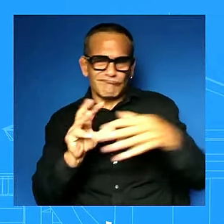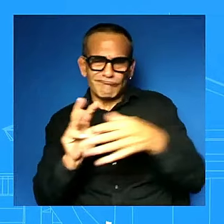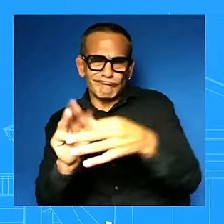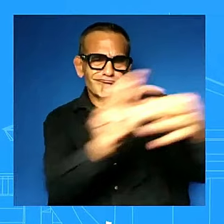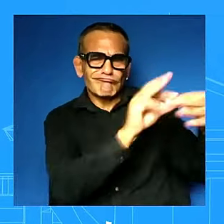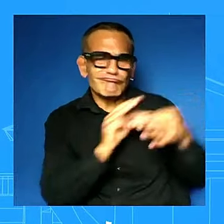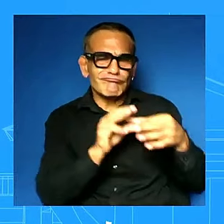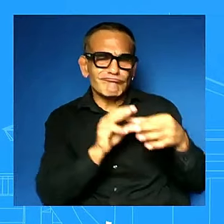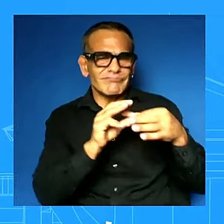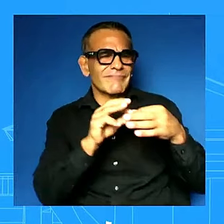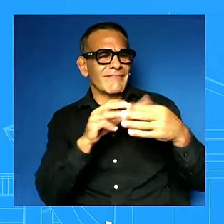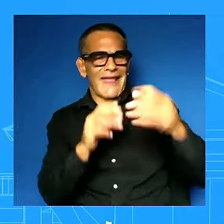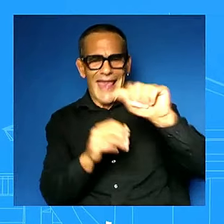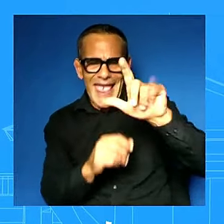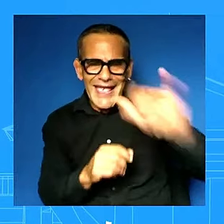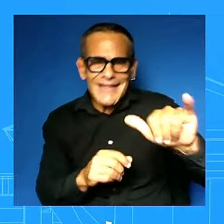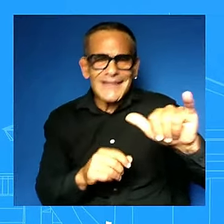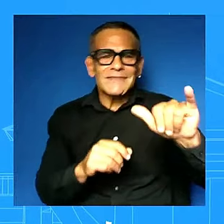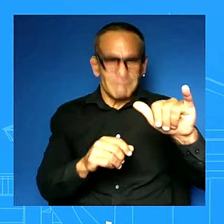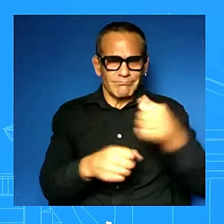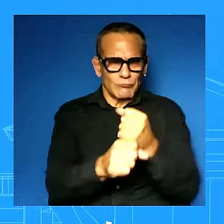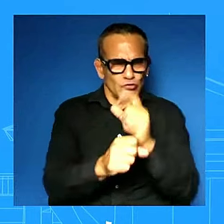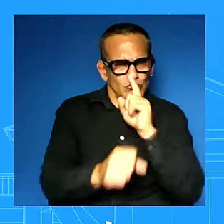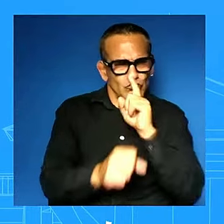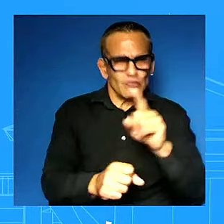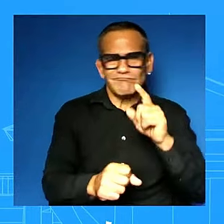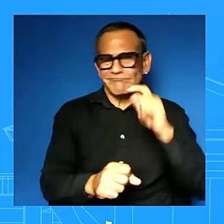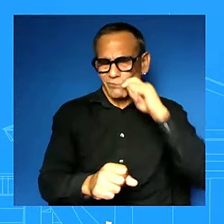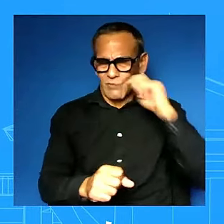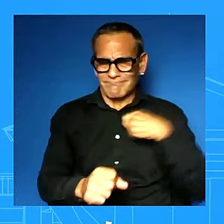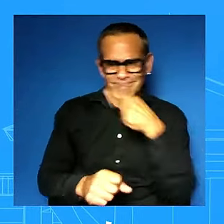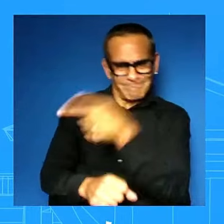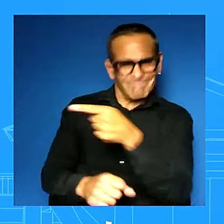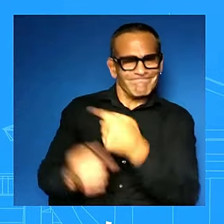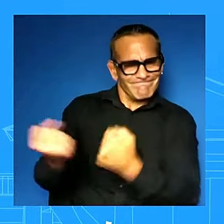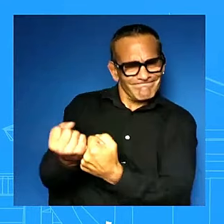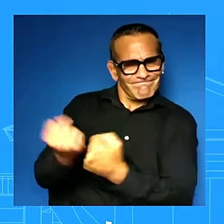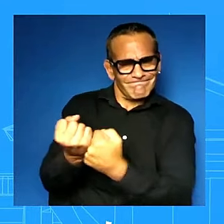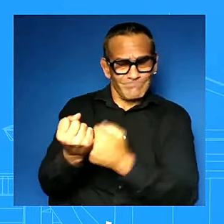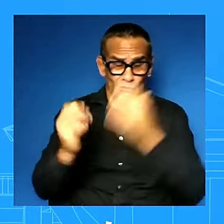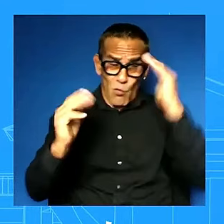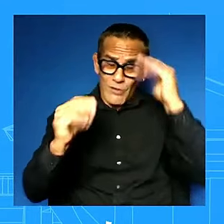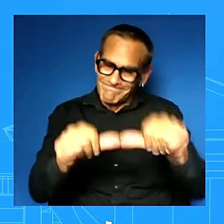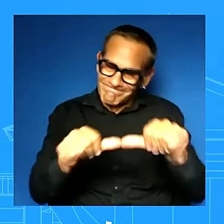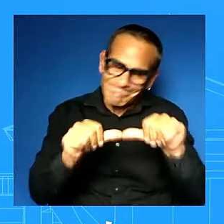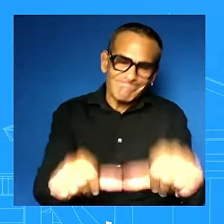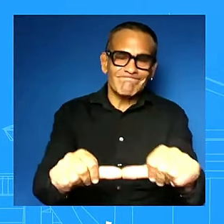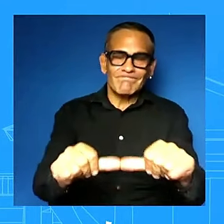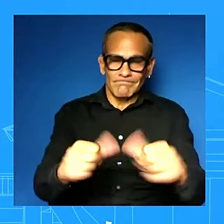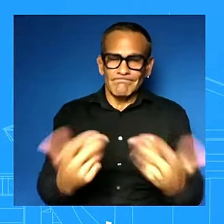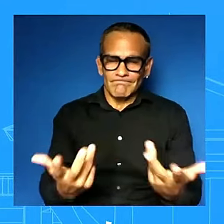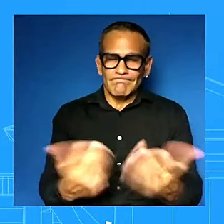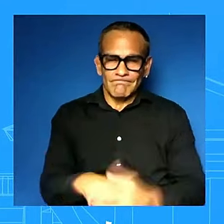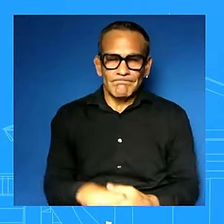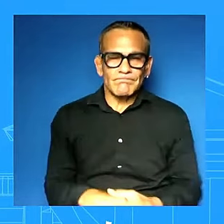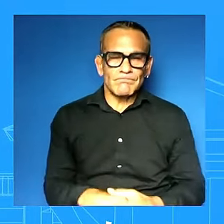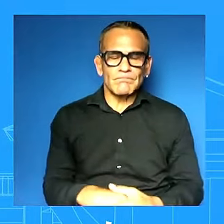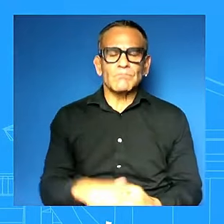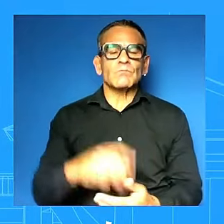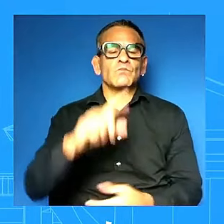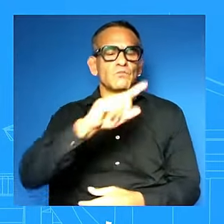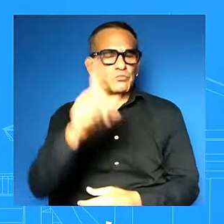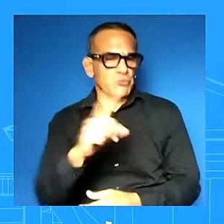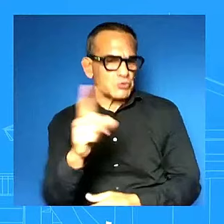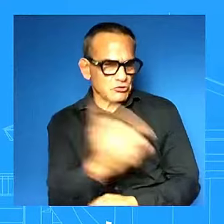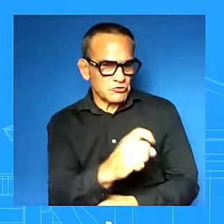that and that's what you could expect to see that's great okay okay thank you so much um following up on the springfield you said that